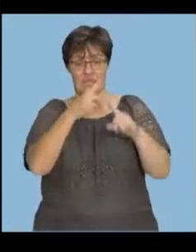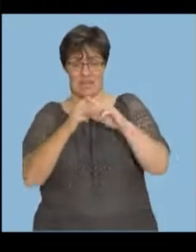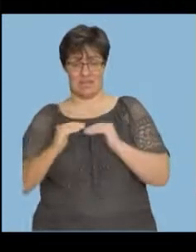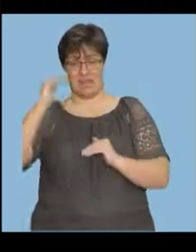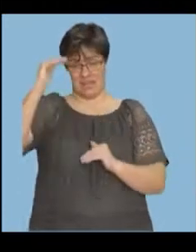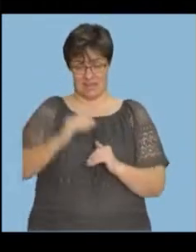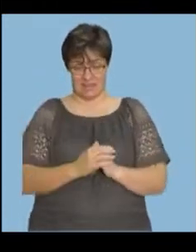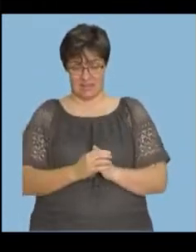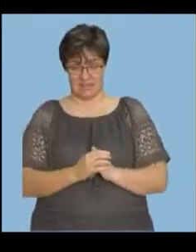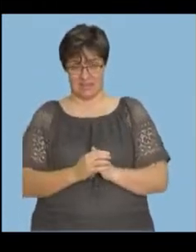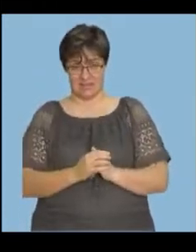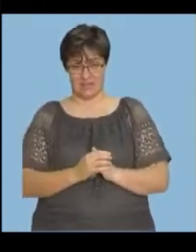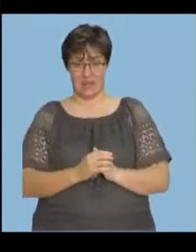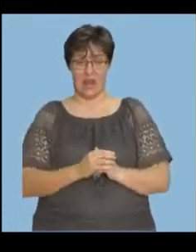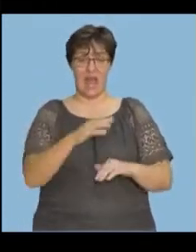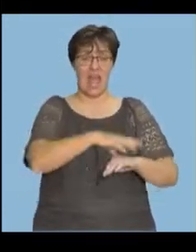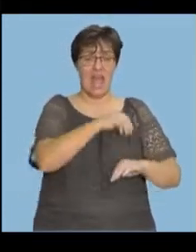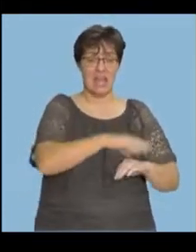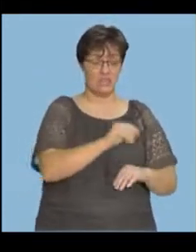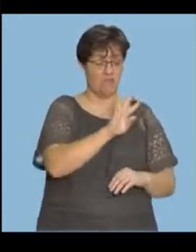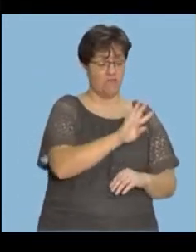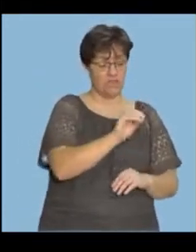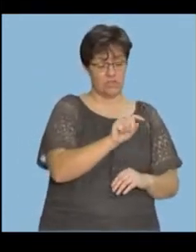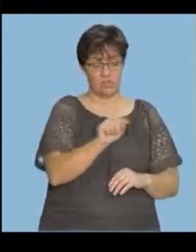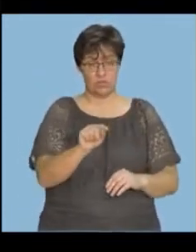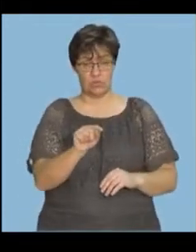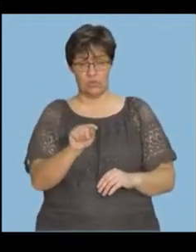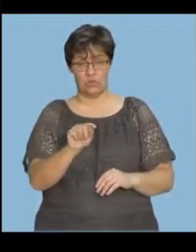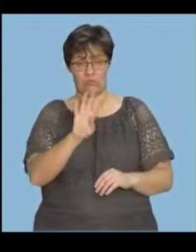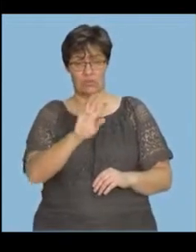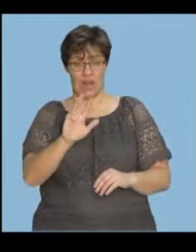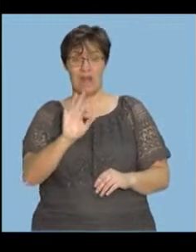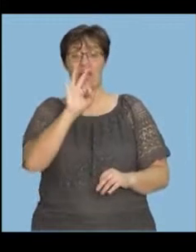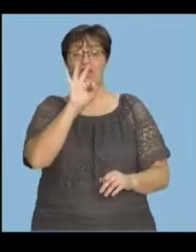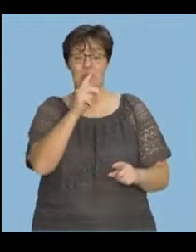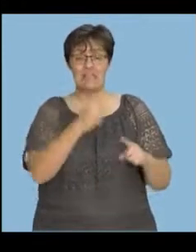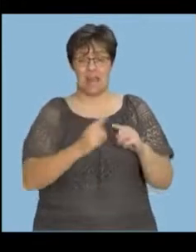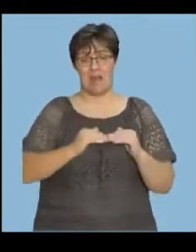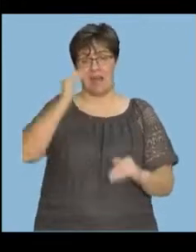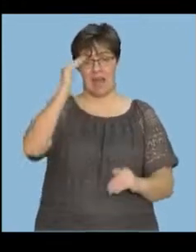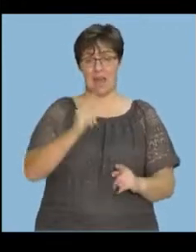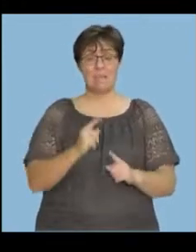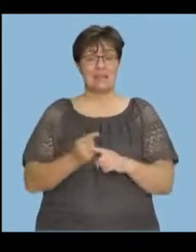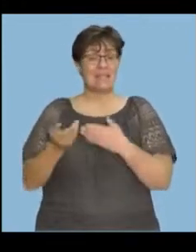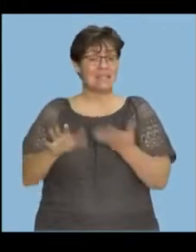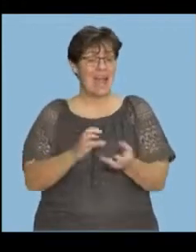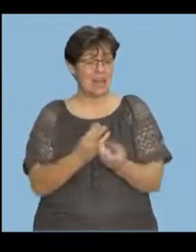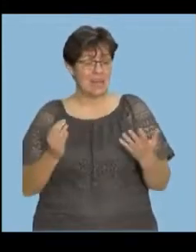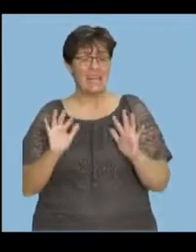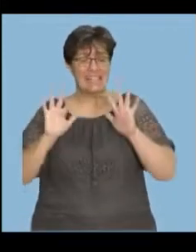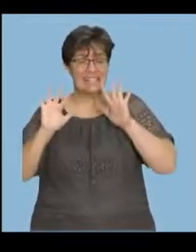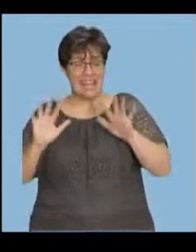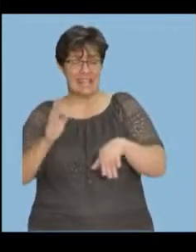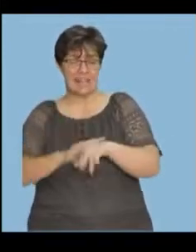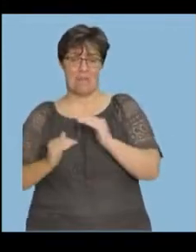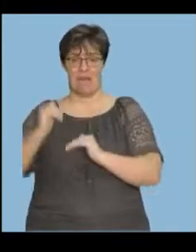But the age of 40 to 49 is three times higher, but death, ten times higher. So, we can